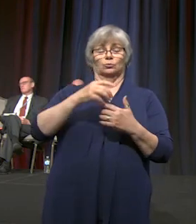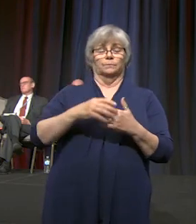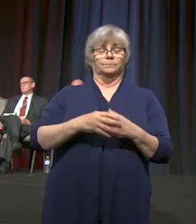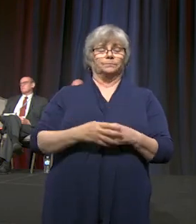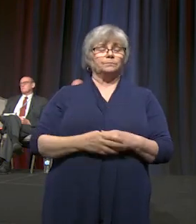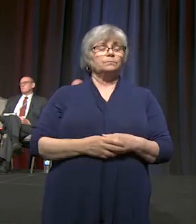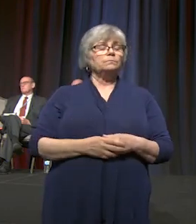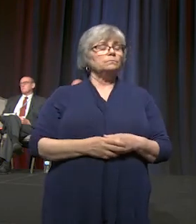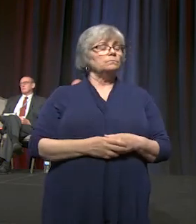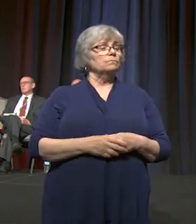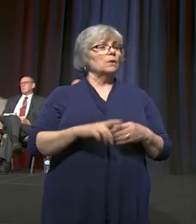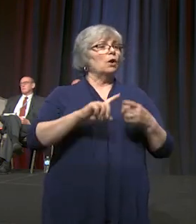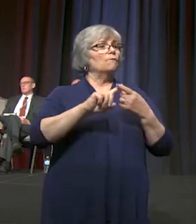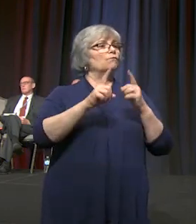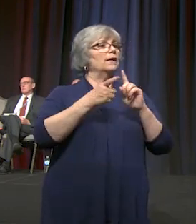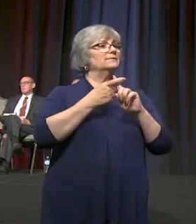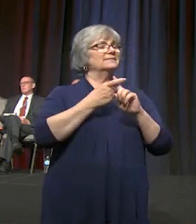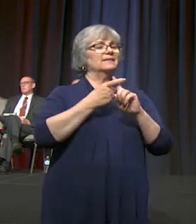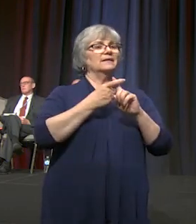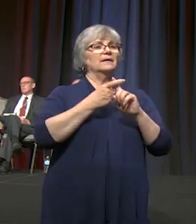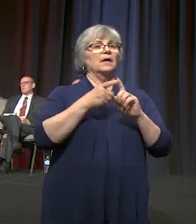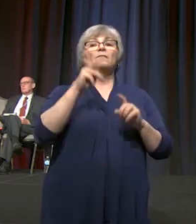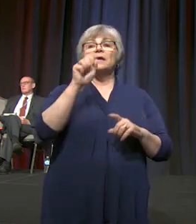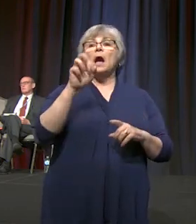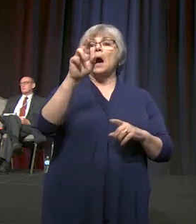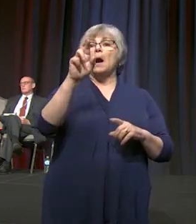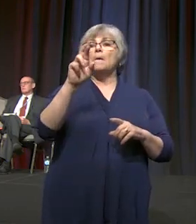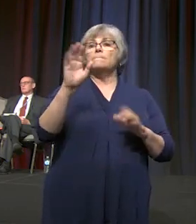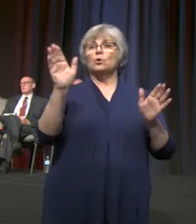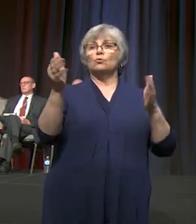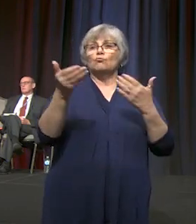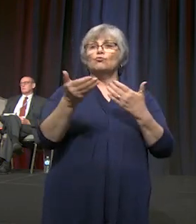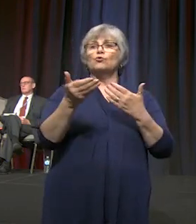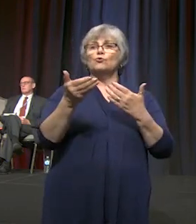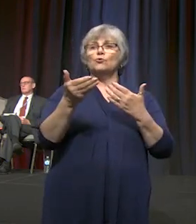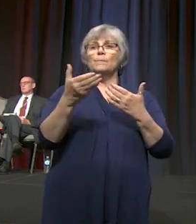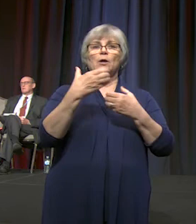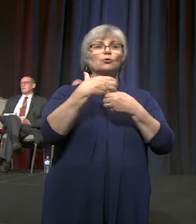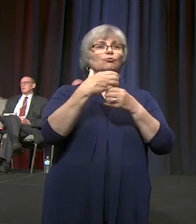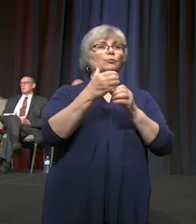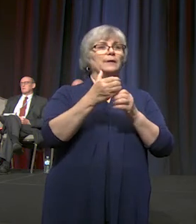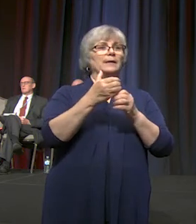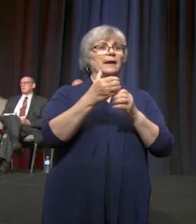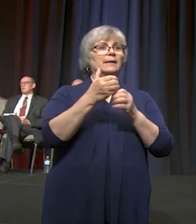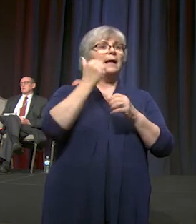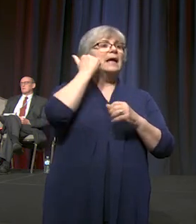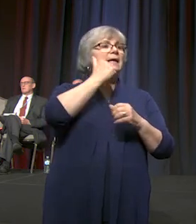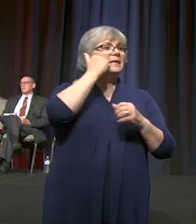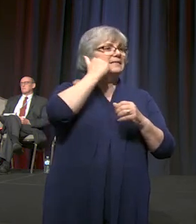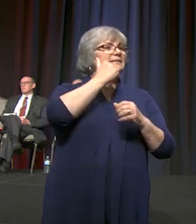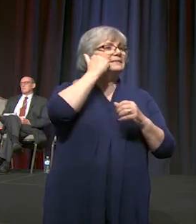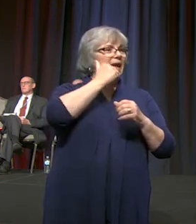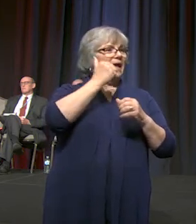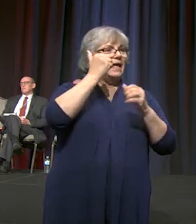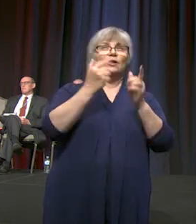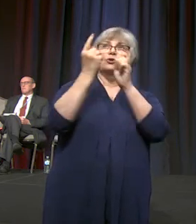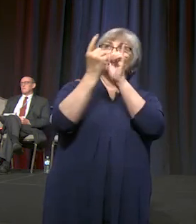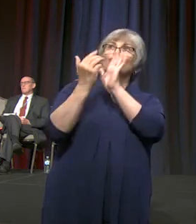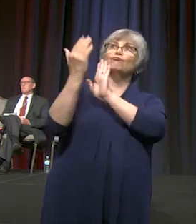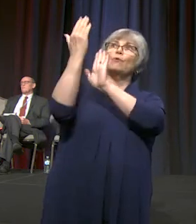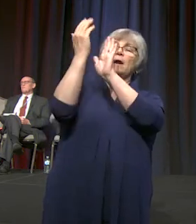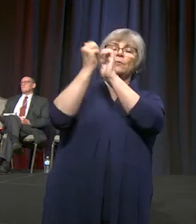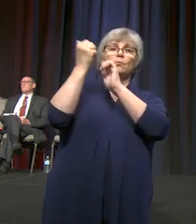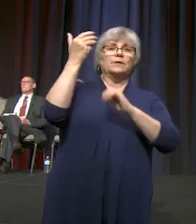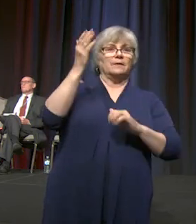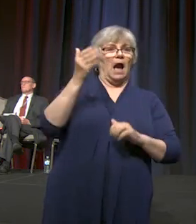Friends, the upper room invites people to create daily life with God. We extend an